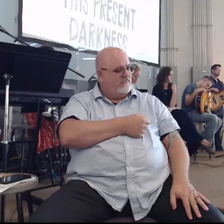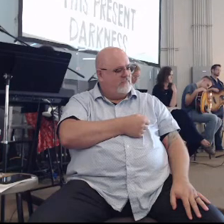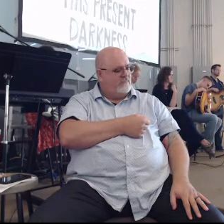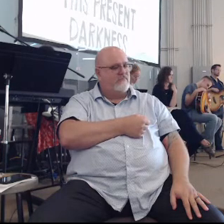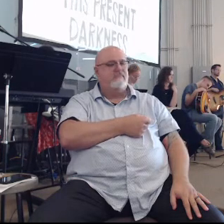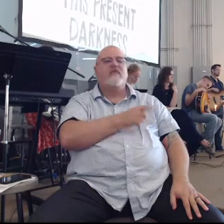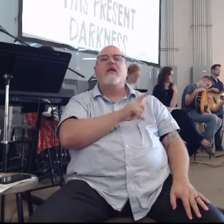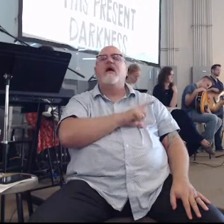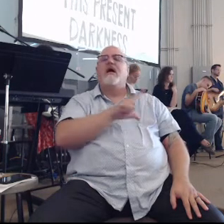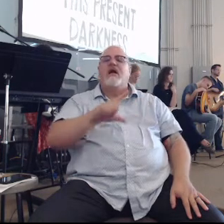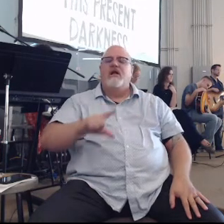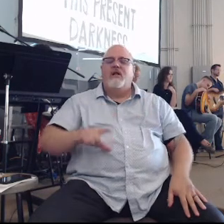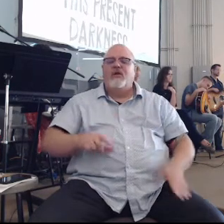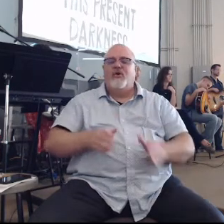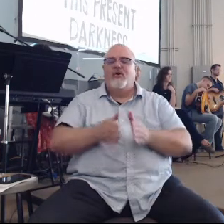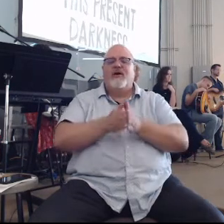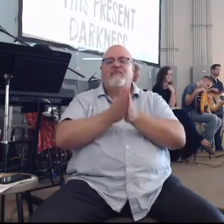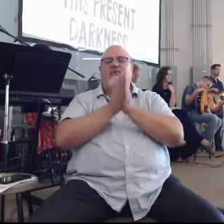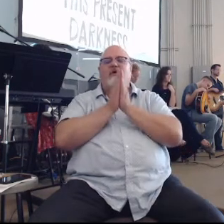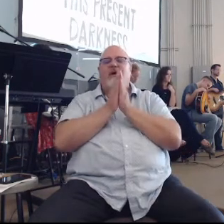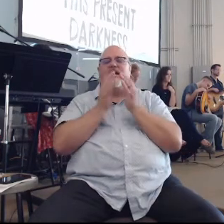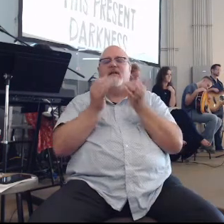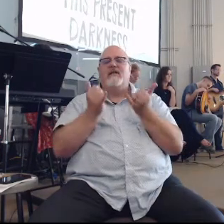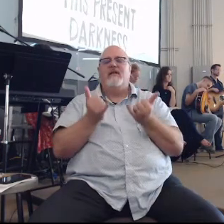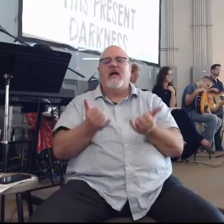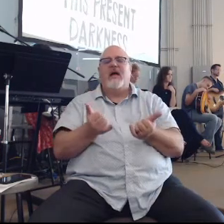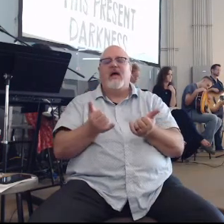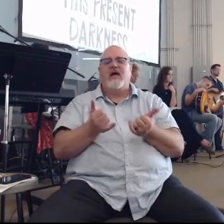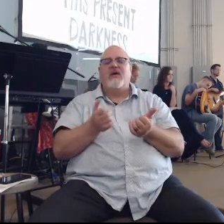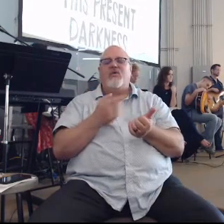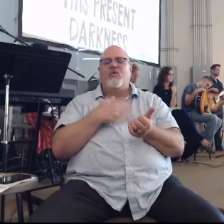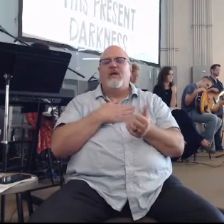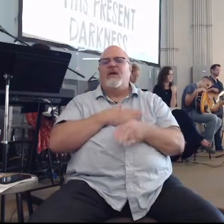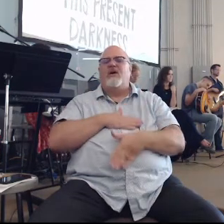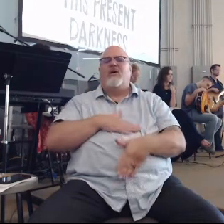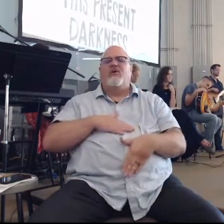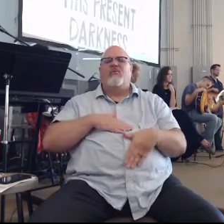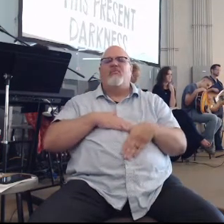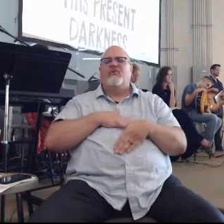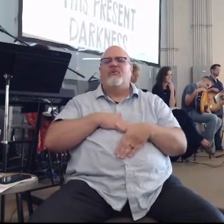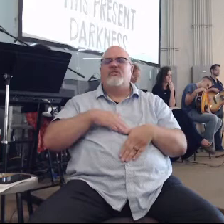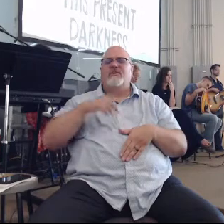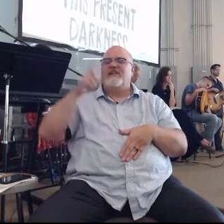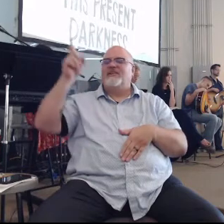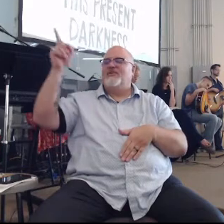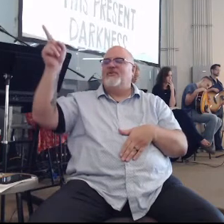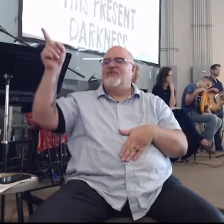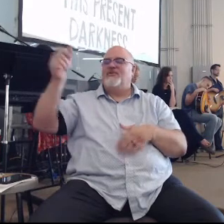Lord, pray that today we would get a greater appreciation for who you are.